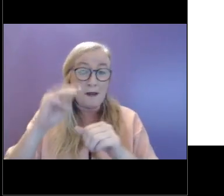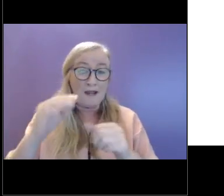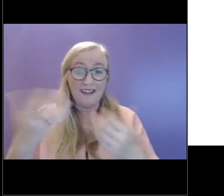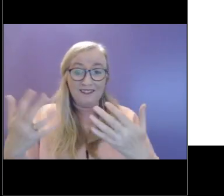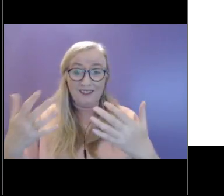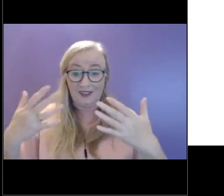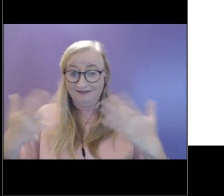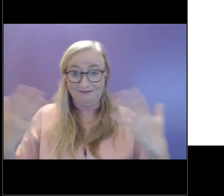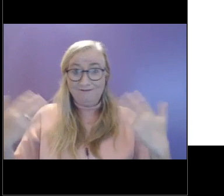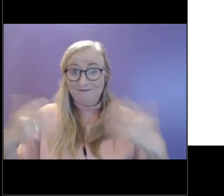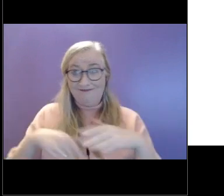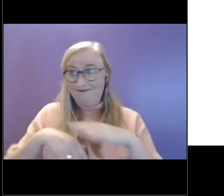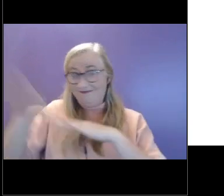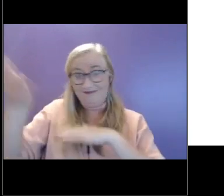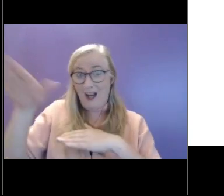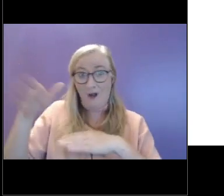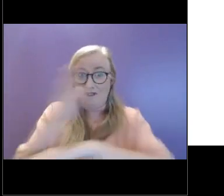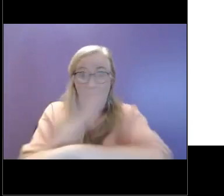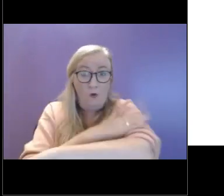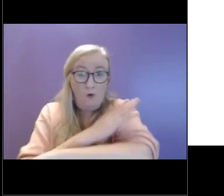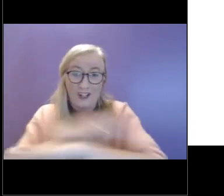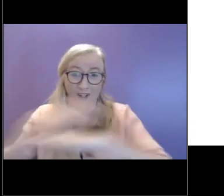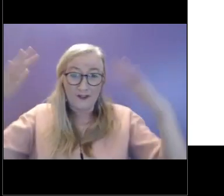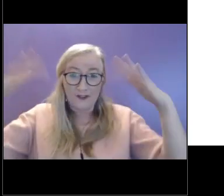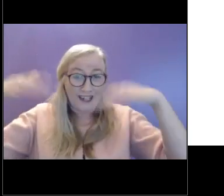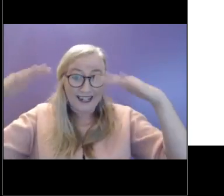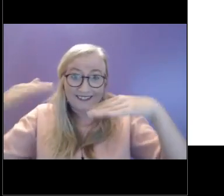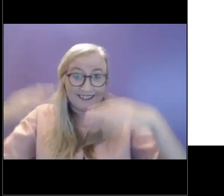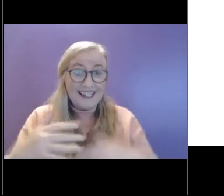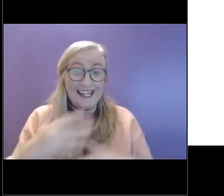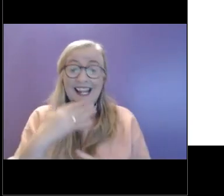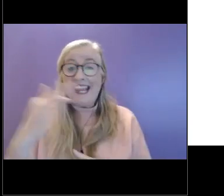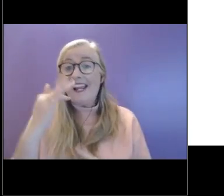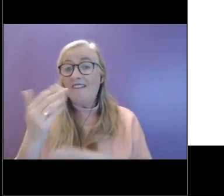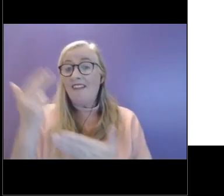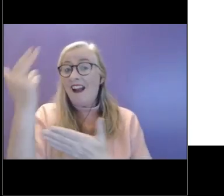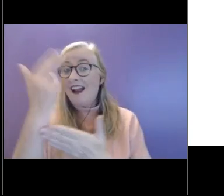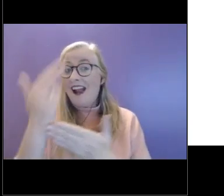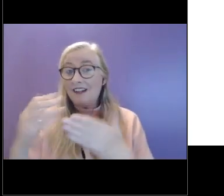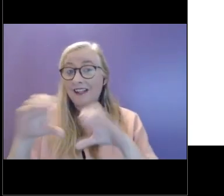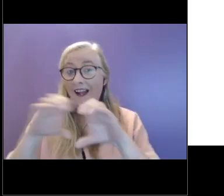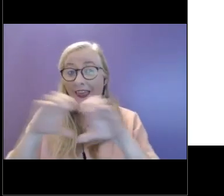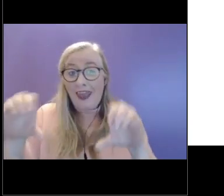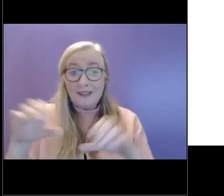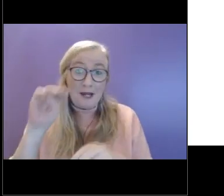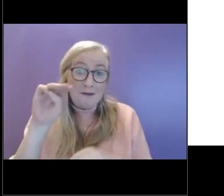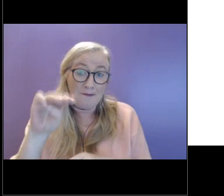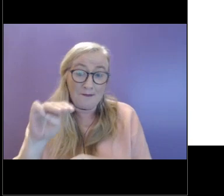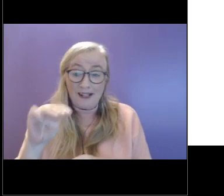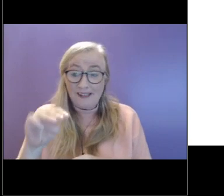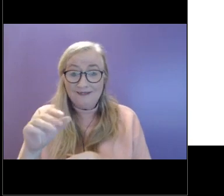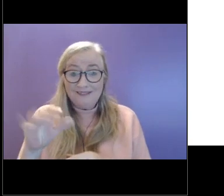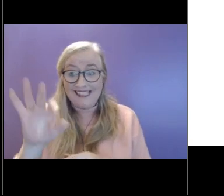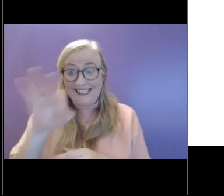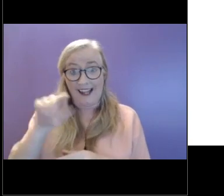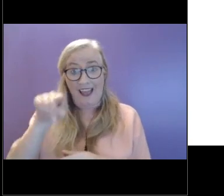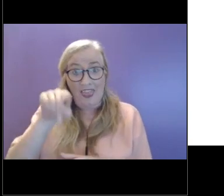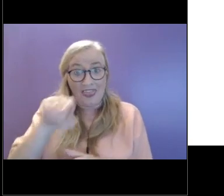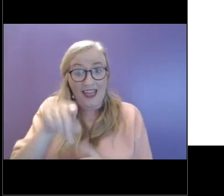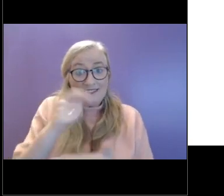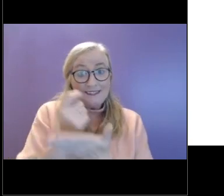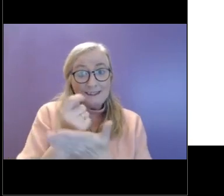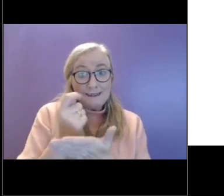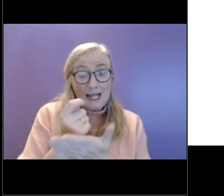even on a rainy evening. Or if we enjoy doing an art class that we might take that time anyway and kind of do some,